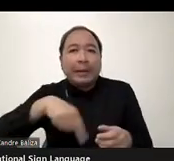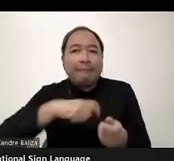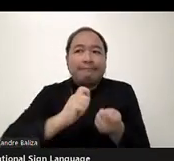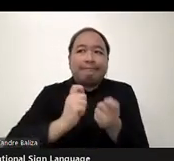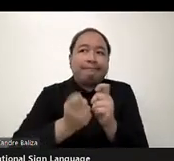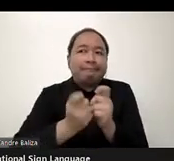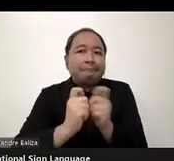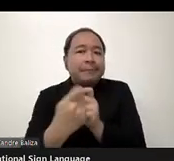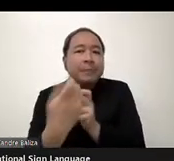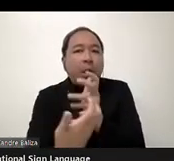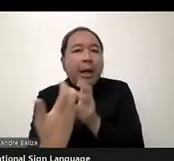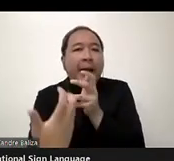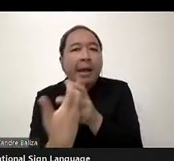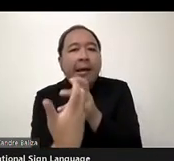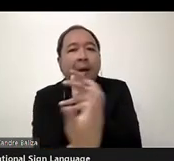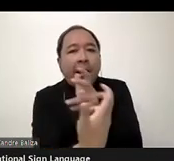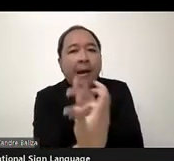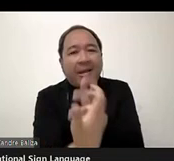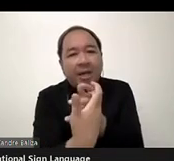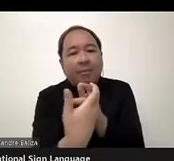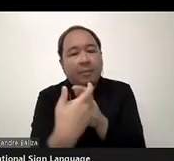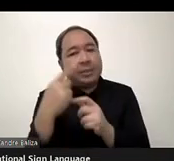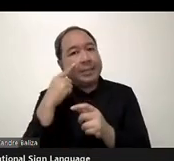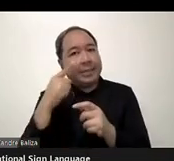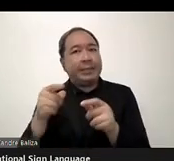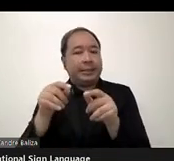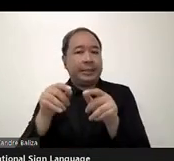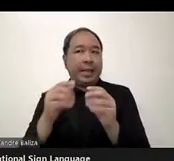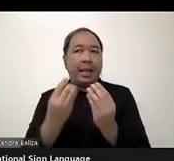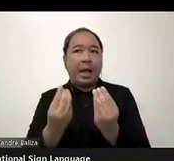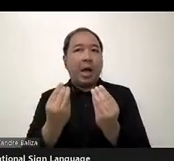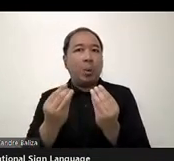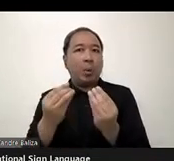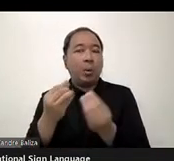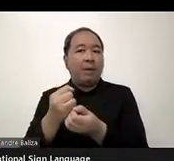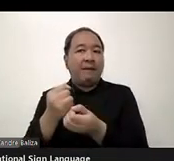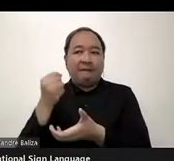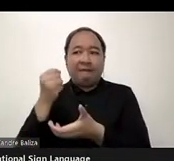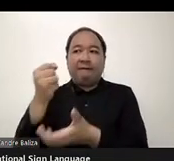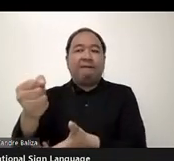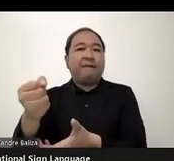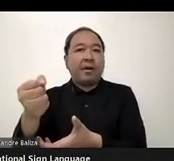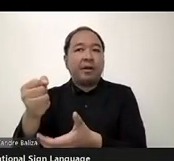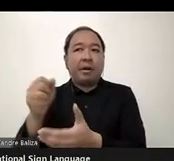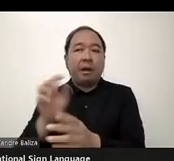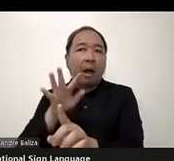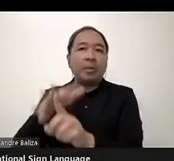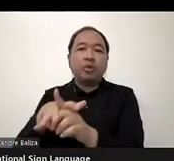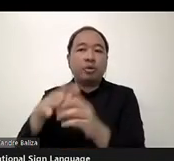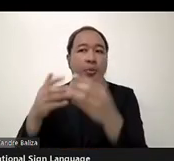that's been a really important part of making our fund application process accessible.